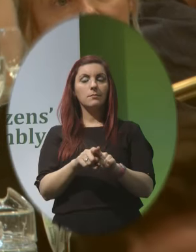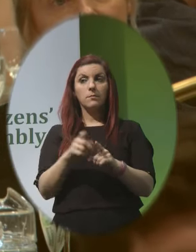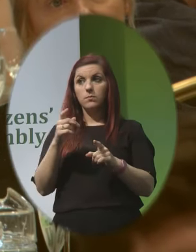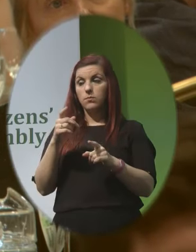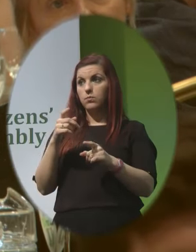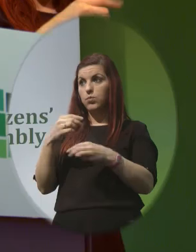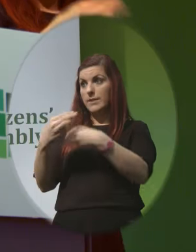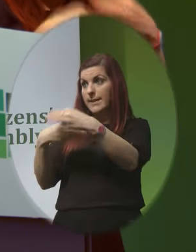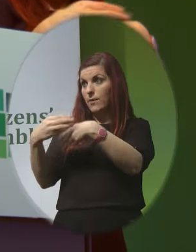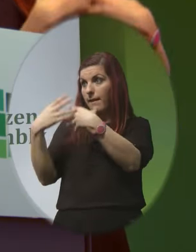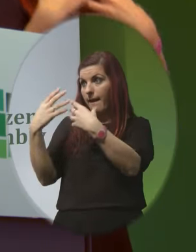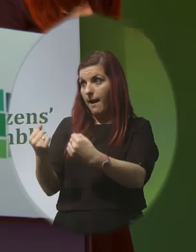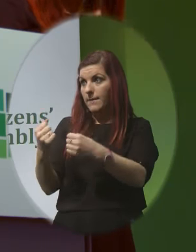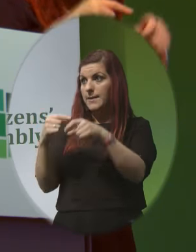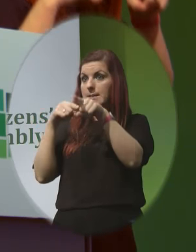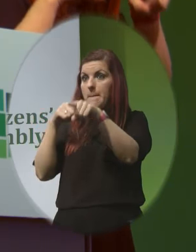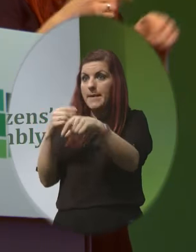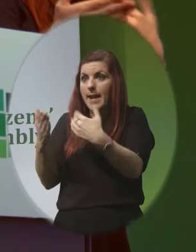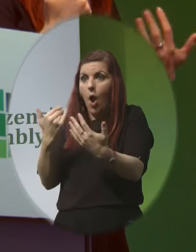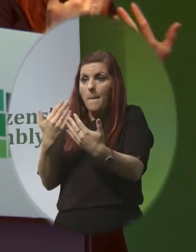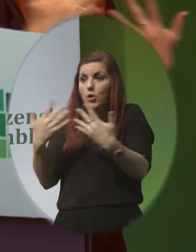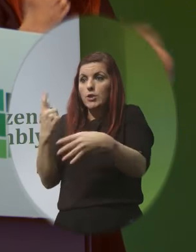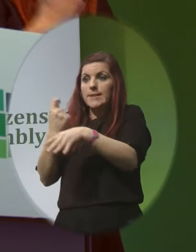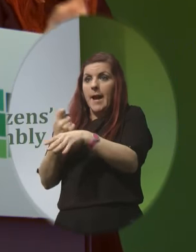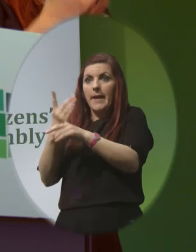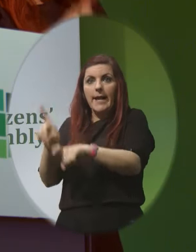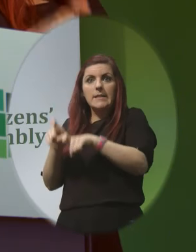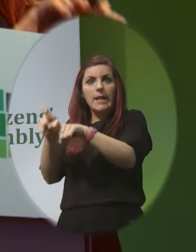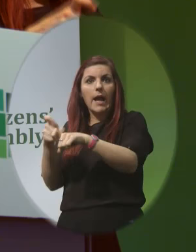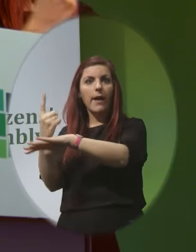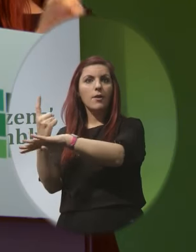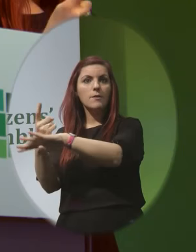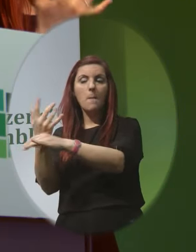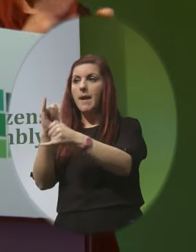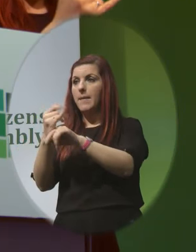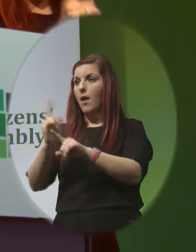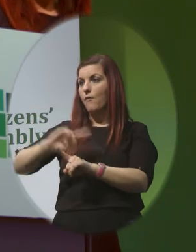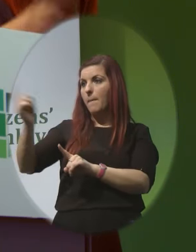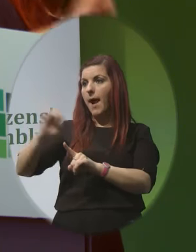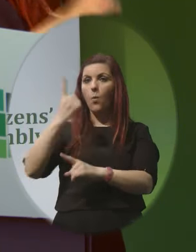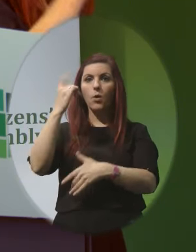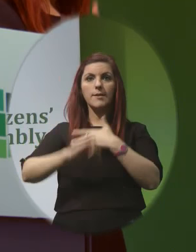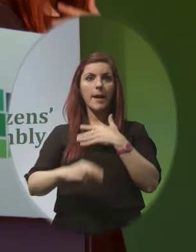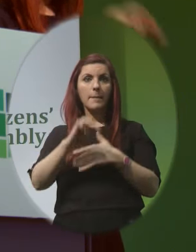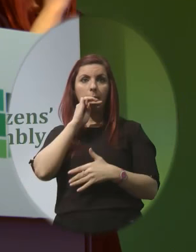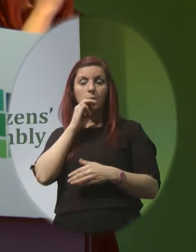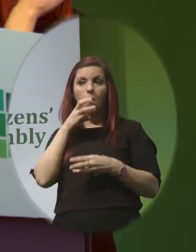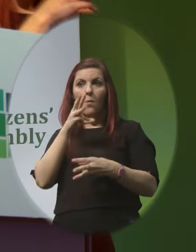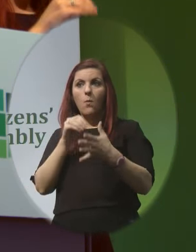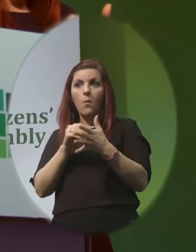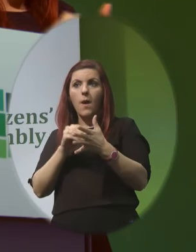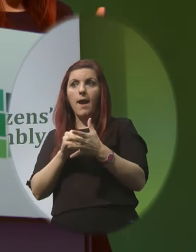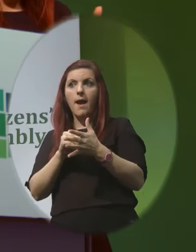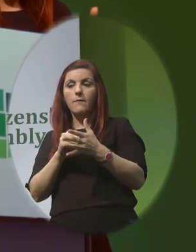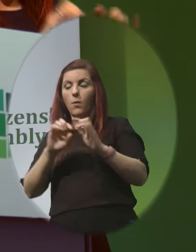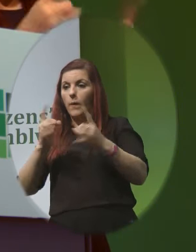going to be decided based on the time they have to spend away so somebody who has to come and go in one day is going to have a surgical procedure rather than a